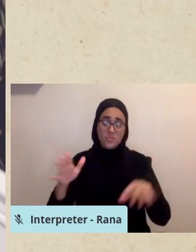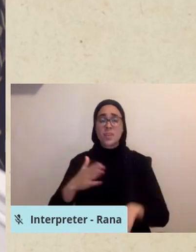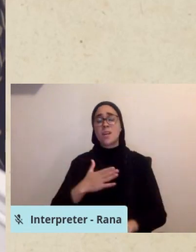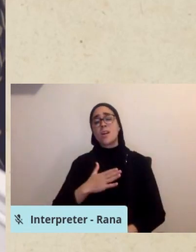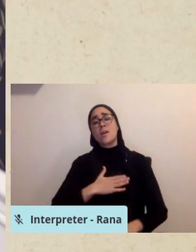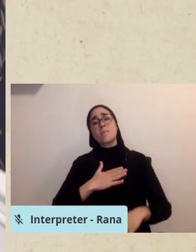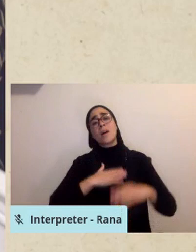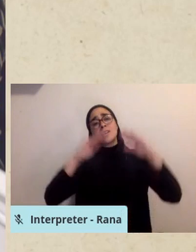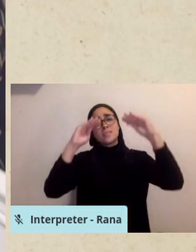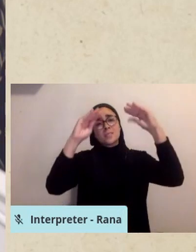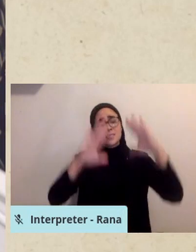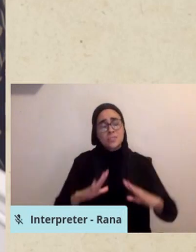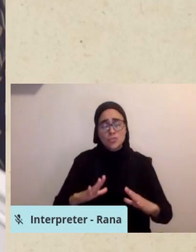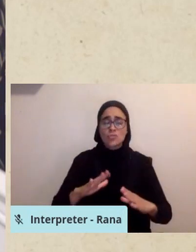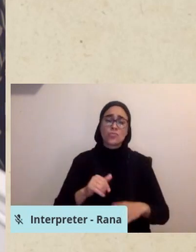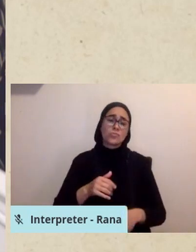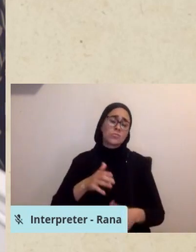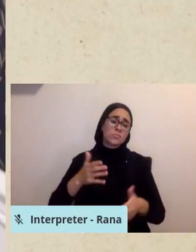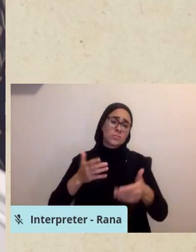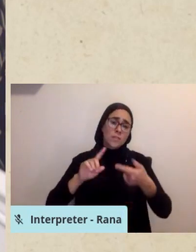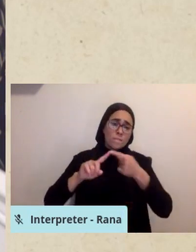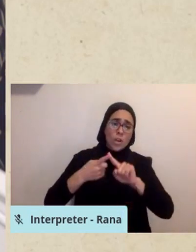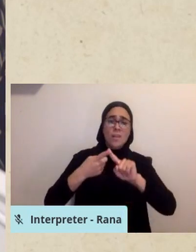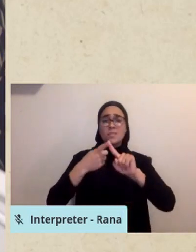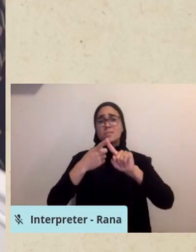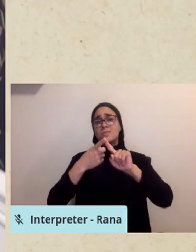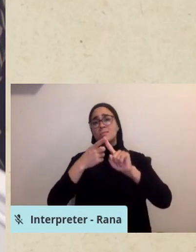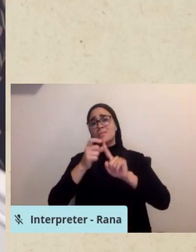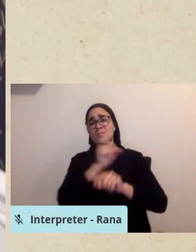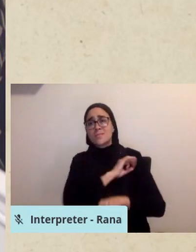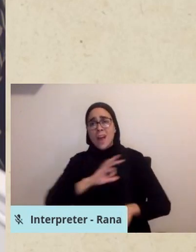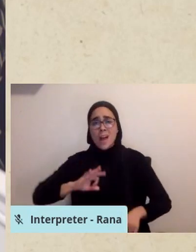guests, As-salamu alaykum wa rahmatullahi wa barakatuhu.